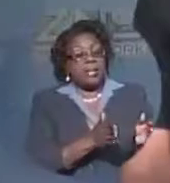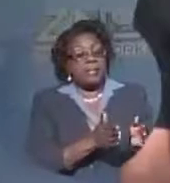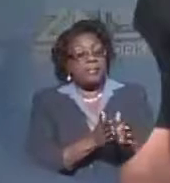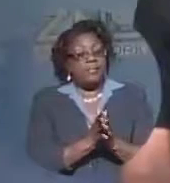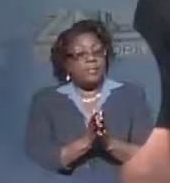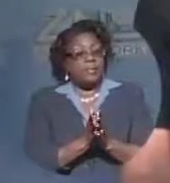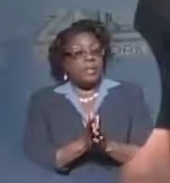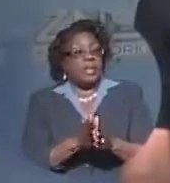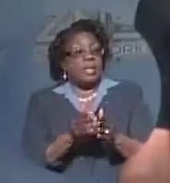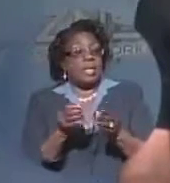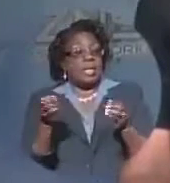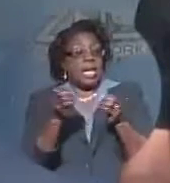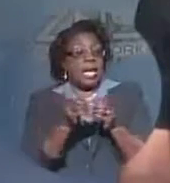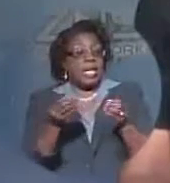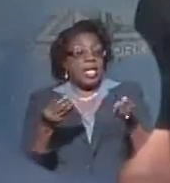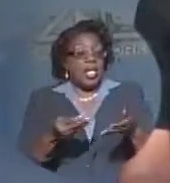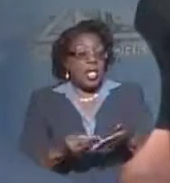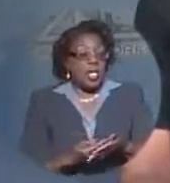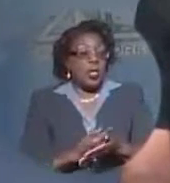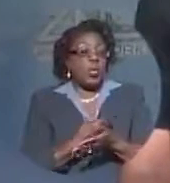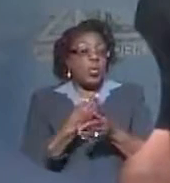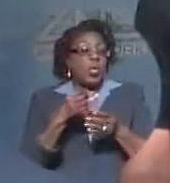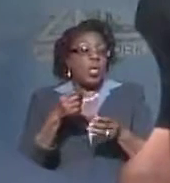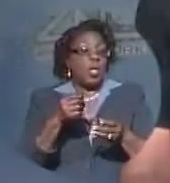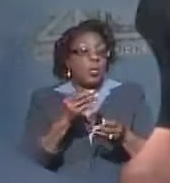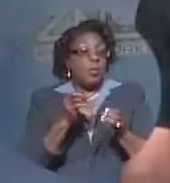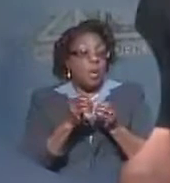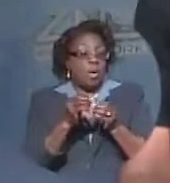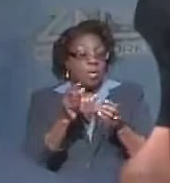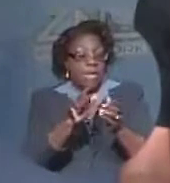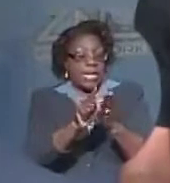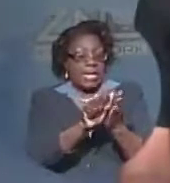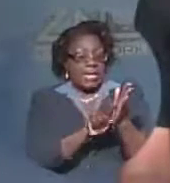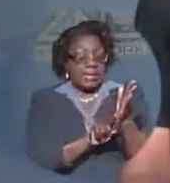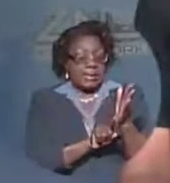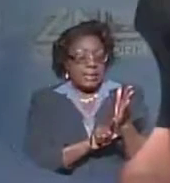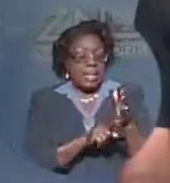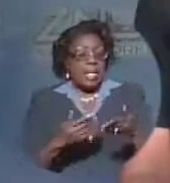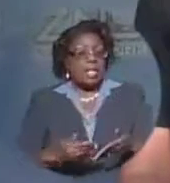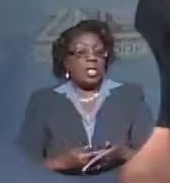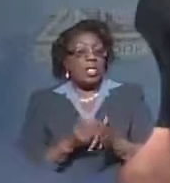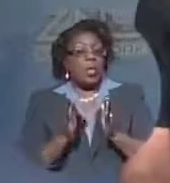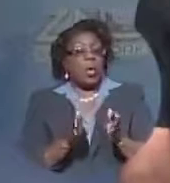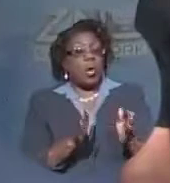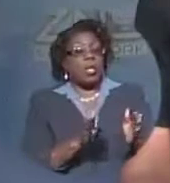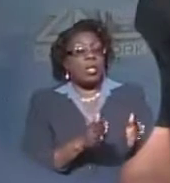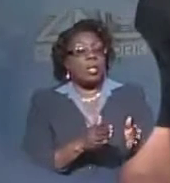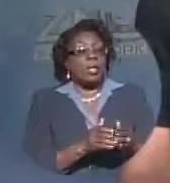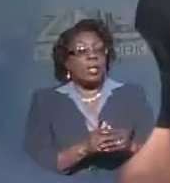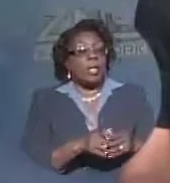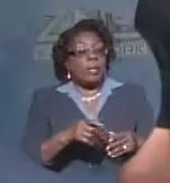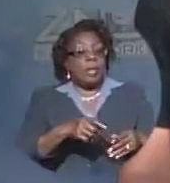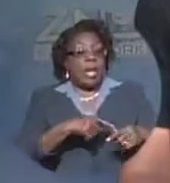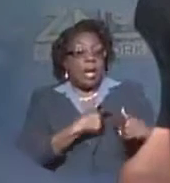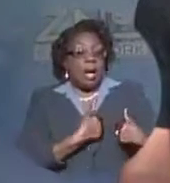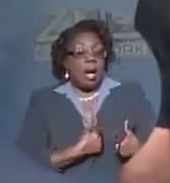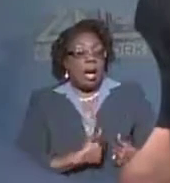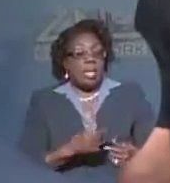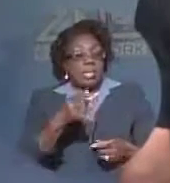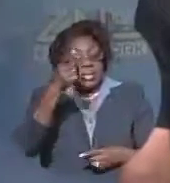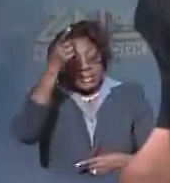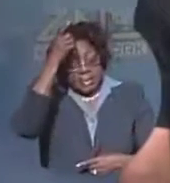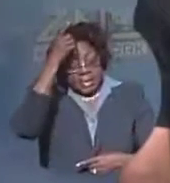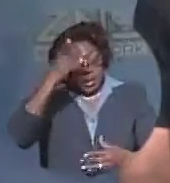listed and adds four new conditions to the overall listing. The new order replaces ischemic heart disease with